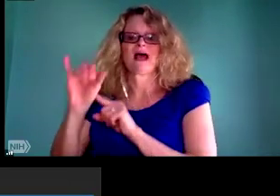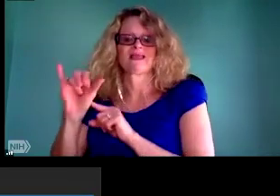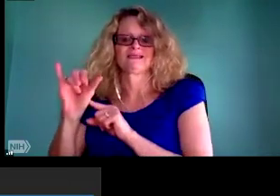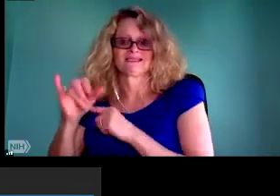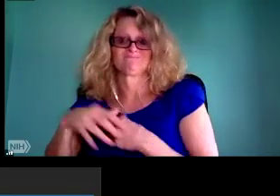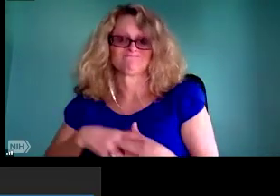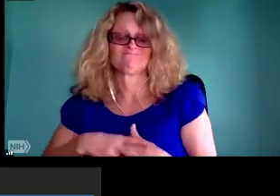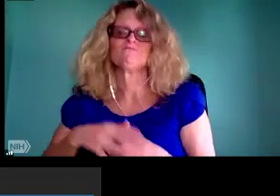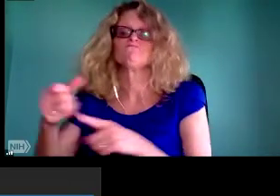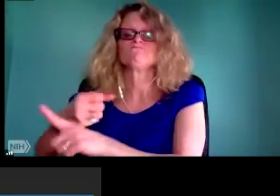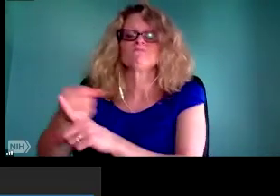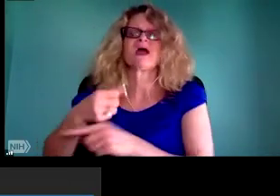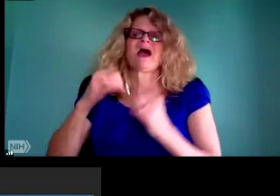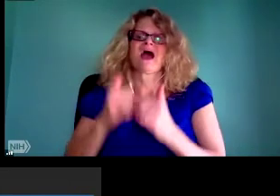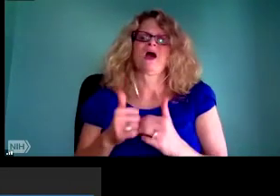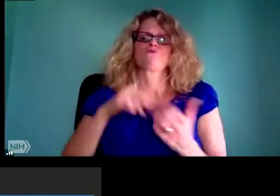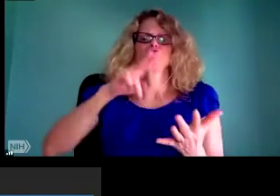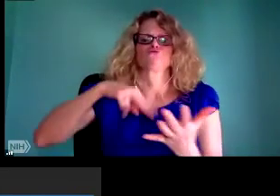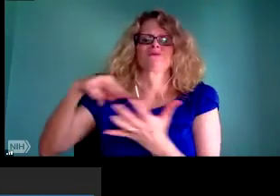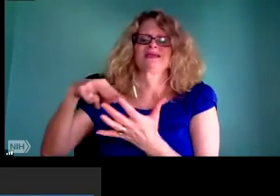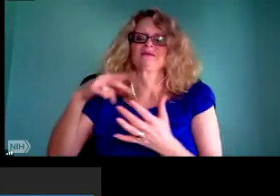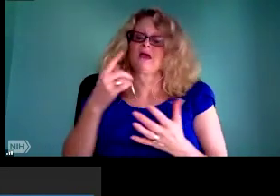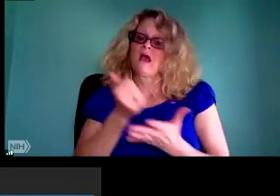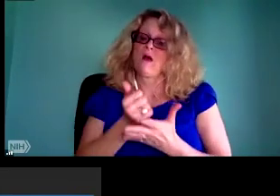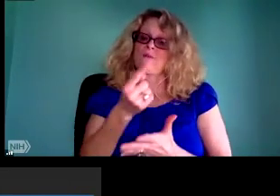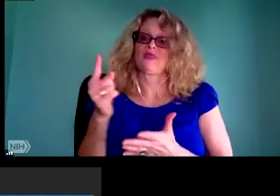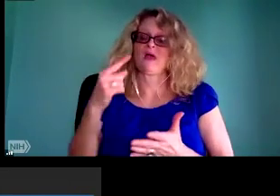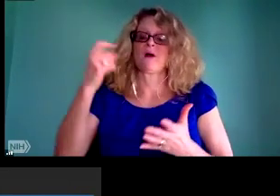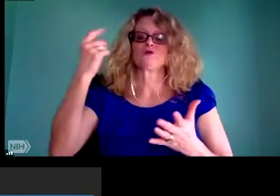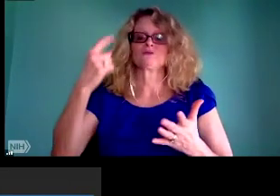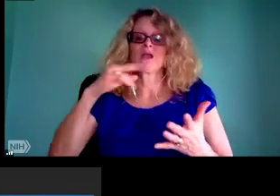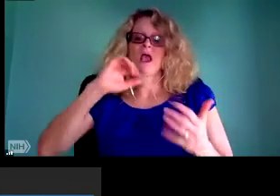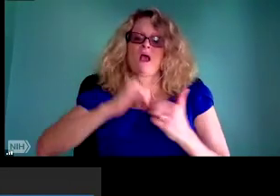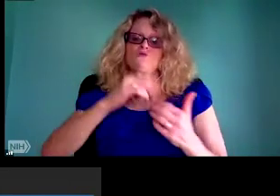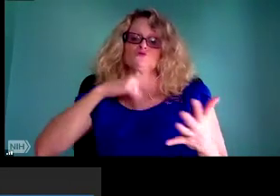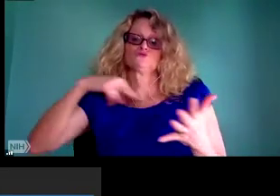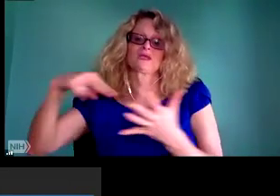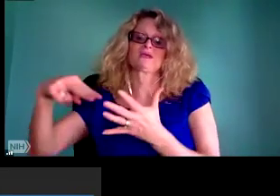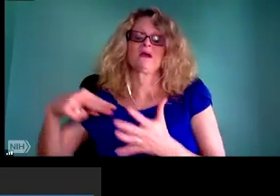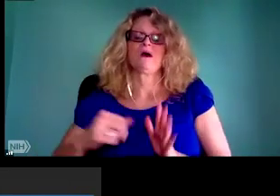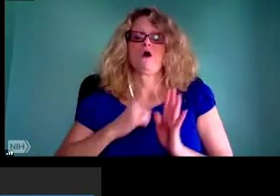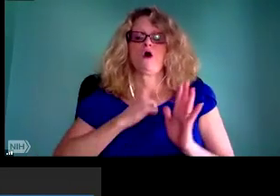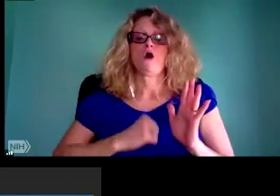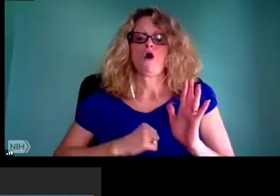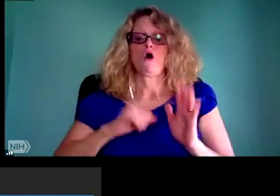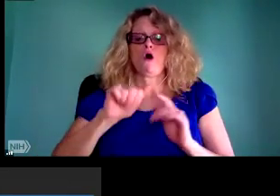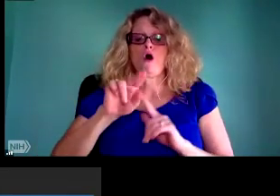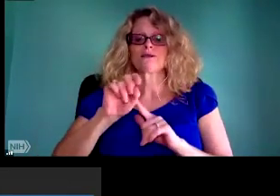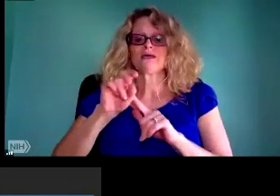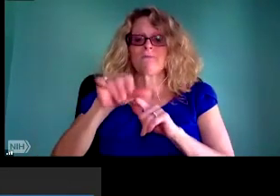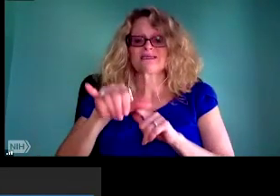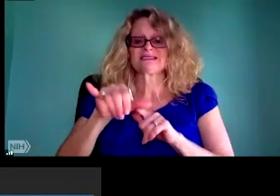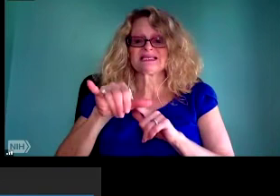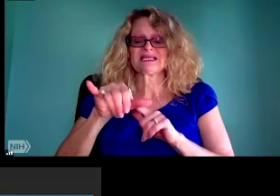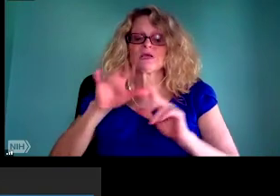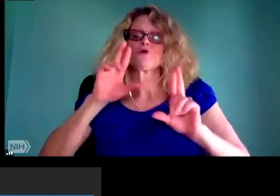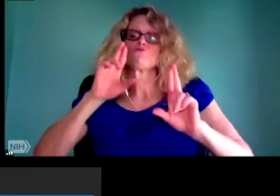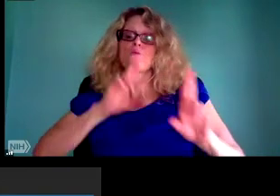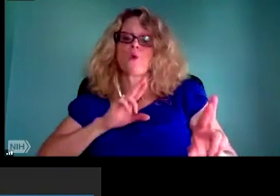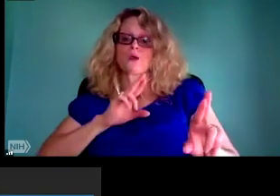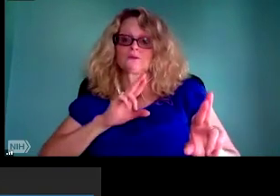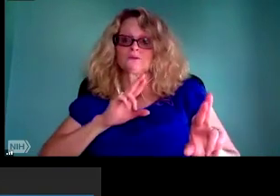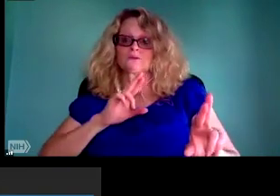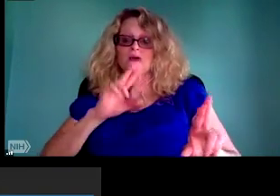that are fully neglected in our society. And so these are the kinds of people that I think really are so